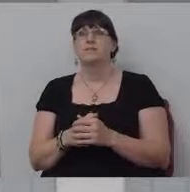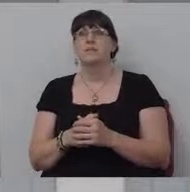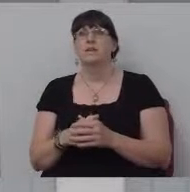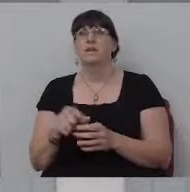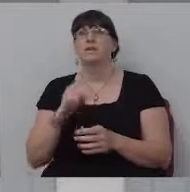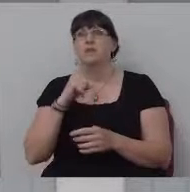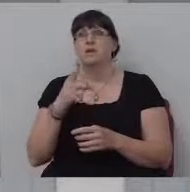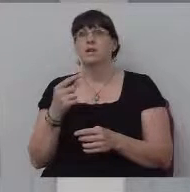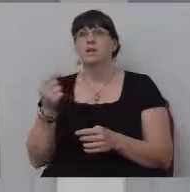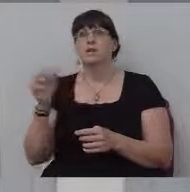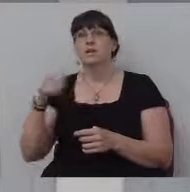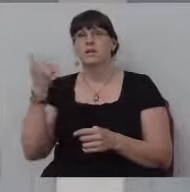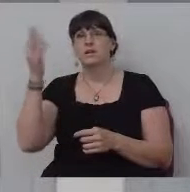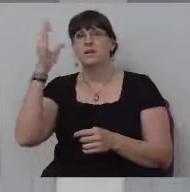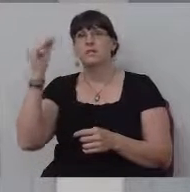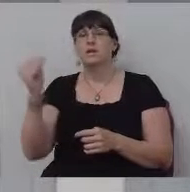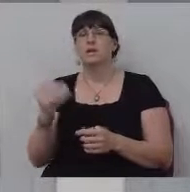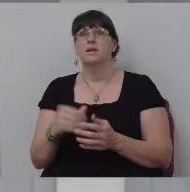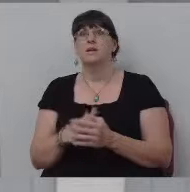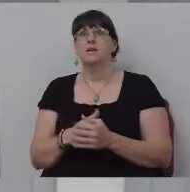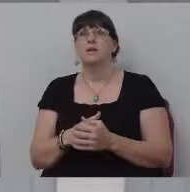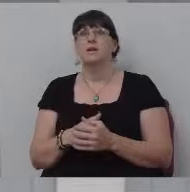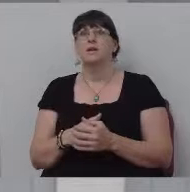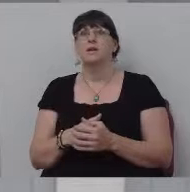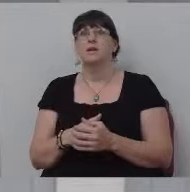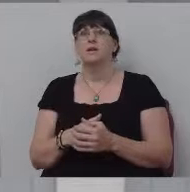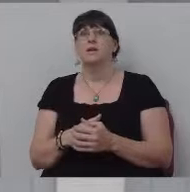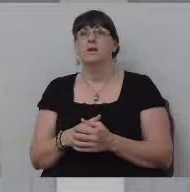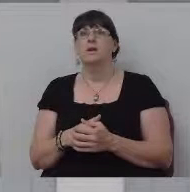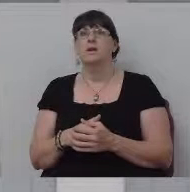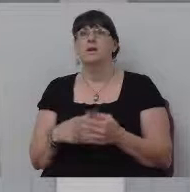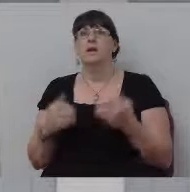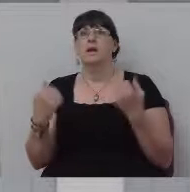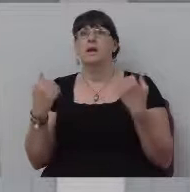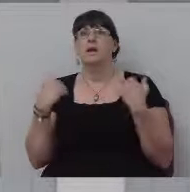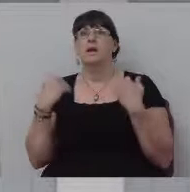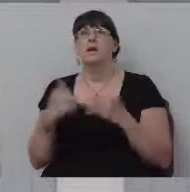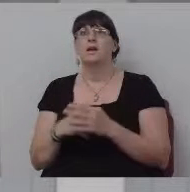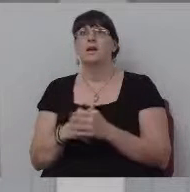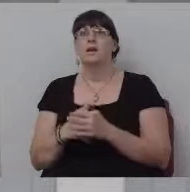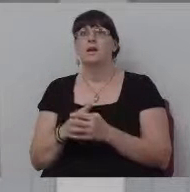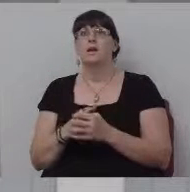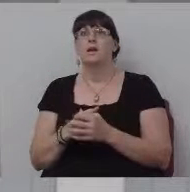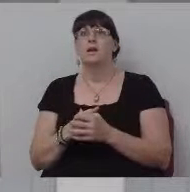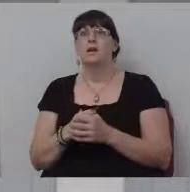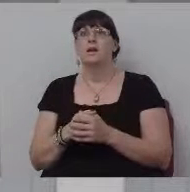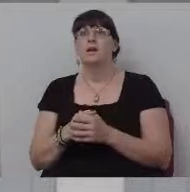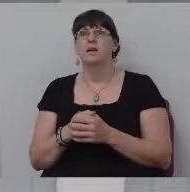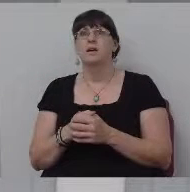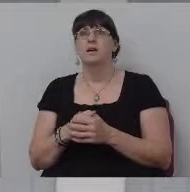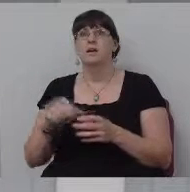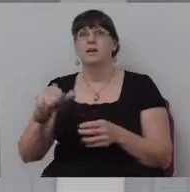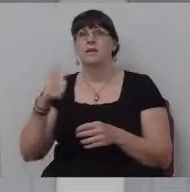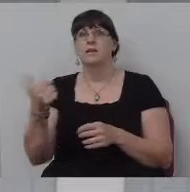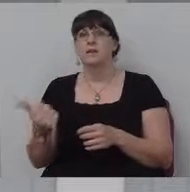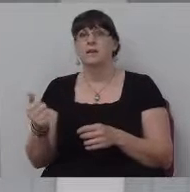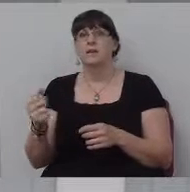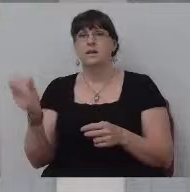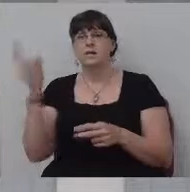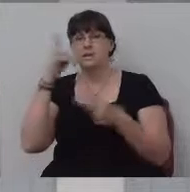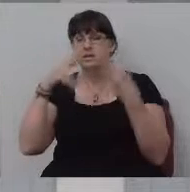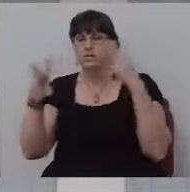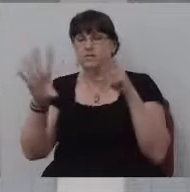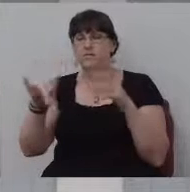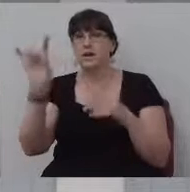back up. And, um, the other guy wrecked, coasting down and broke his neck. And